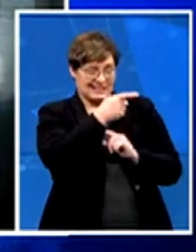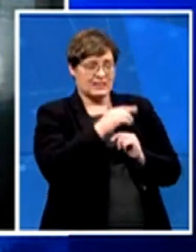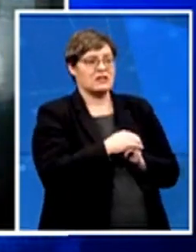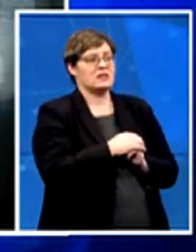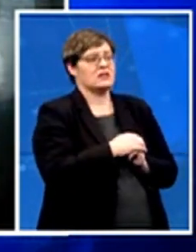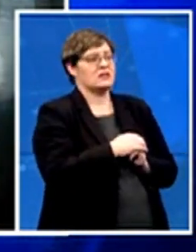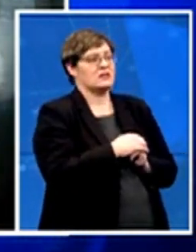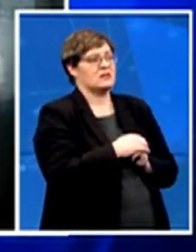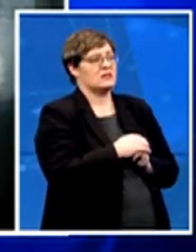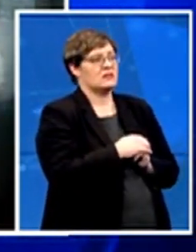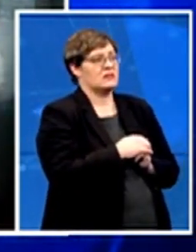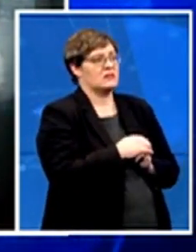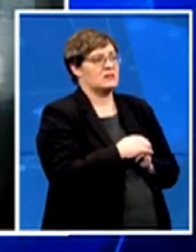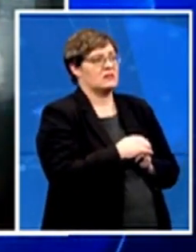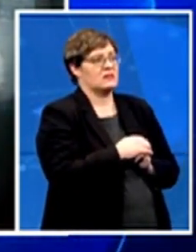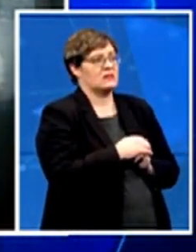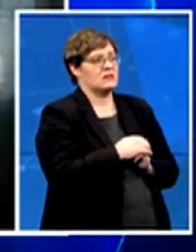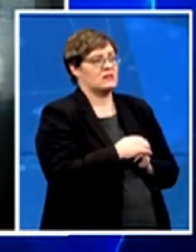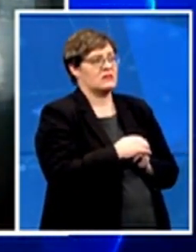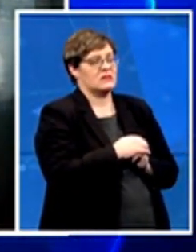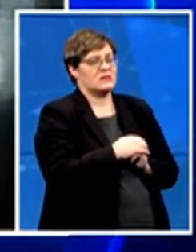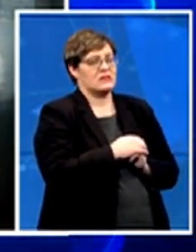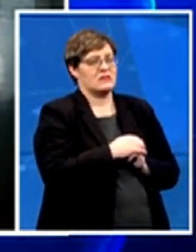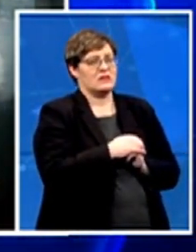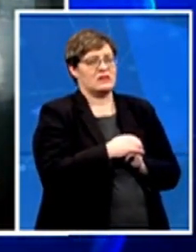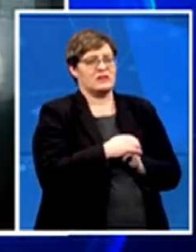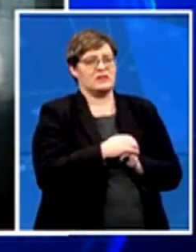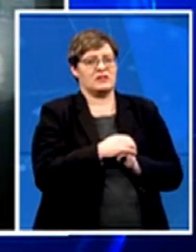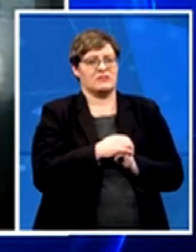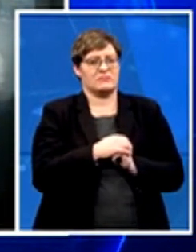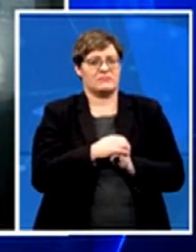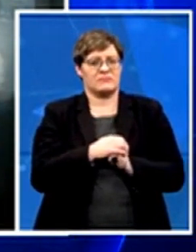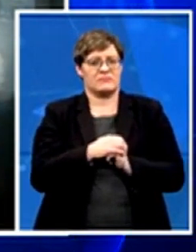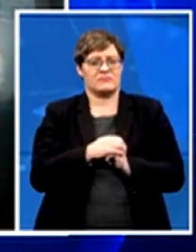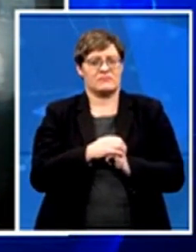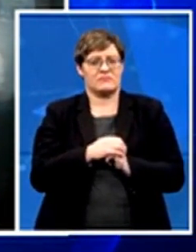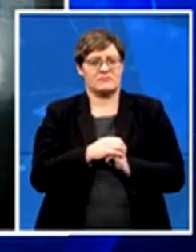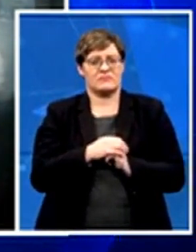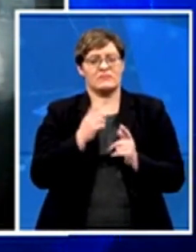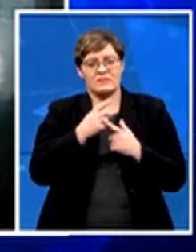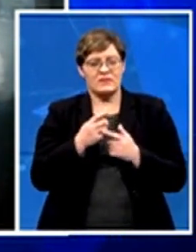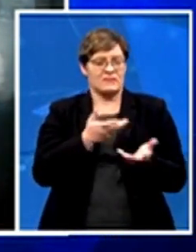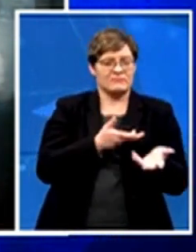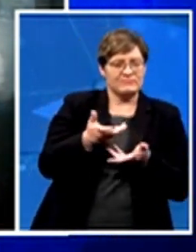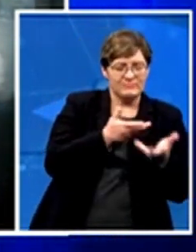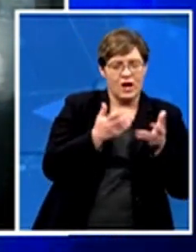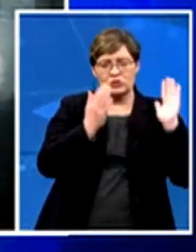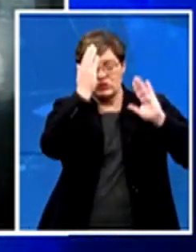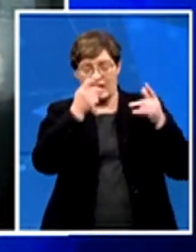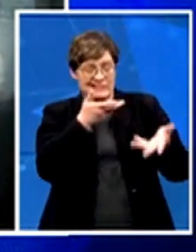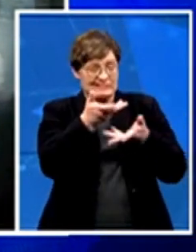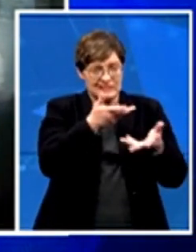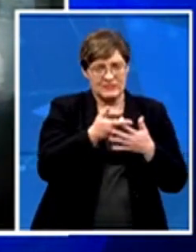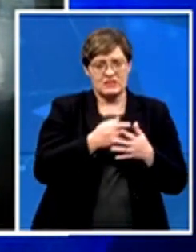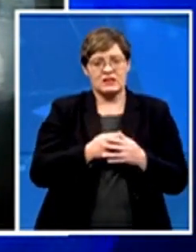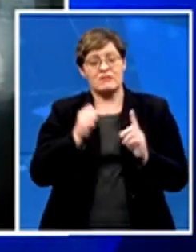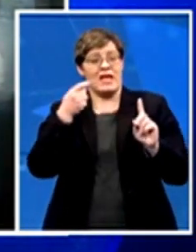think they have to make a name for that. Supporting the insurrection of Swaziland against the king, and even going